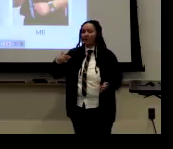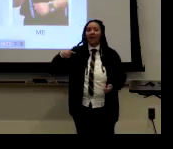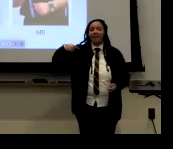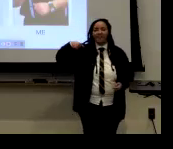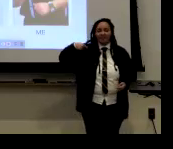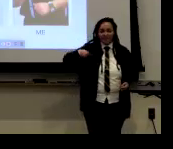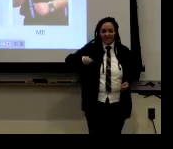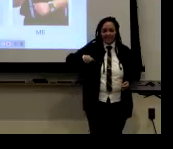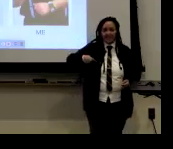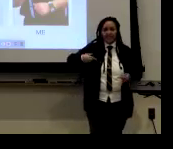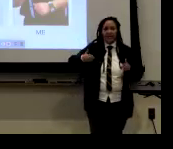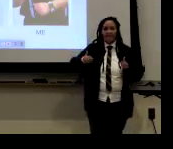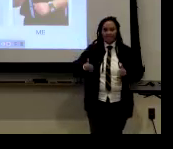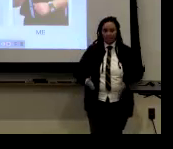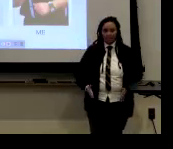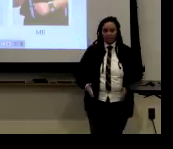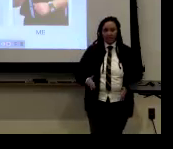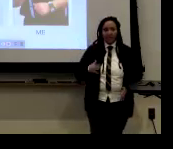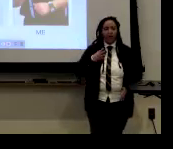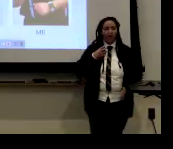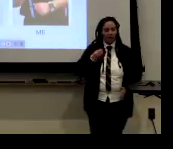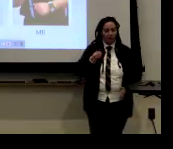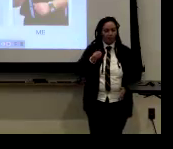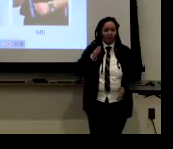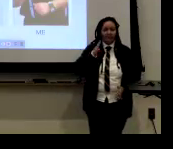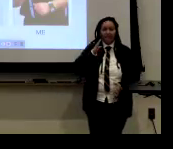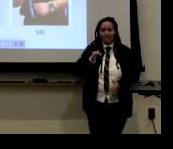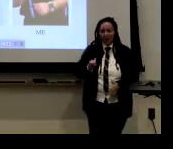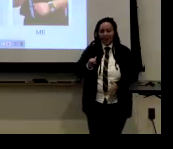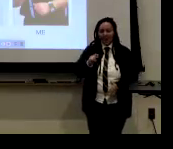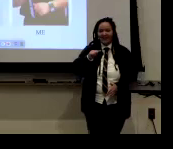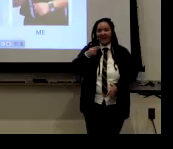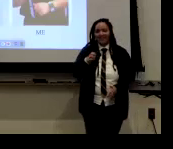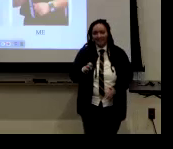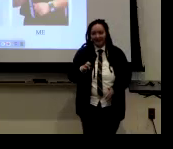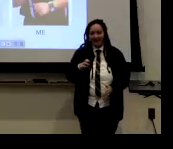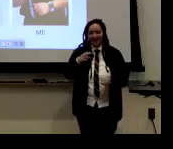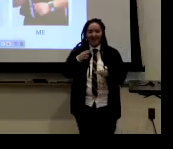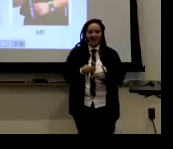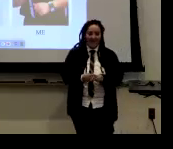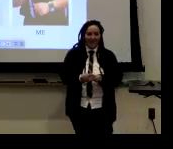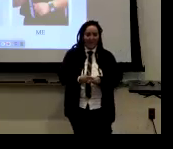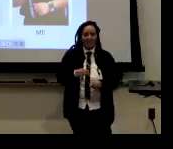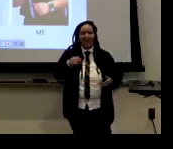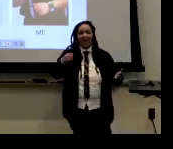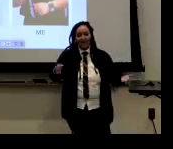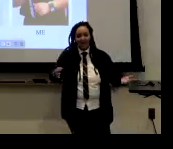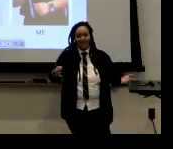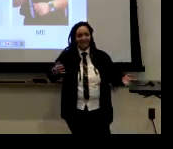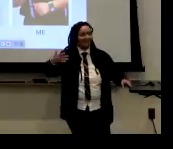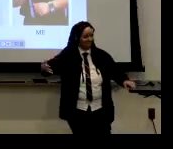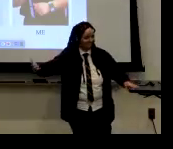like this person goes by the name